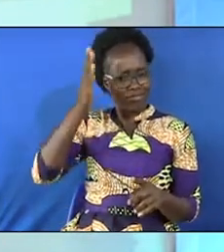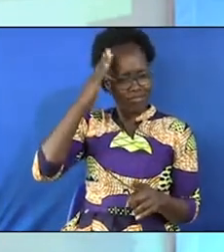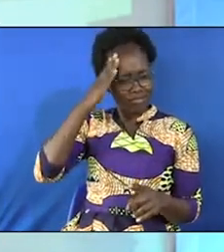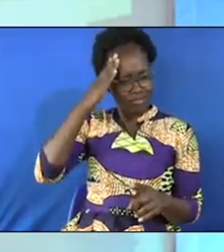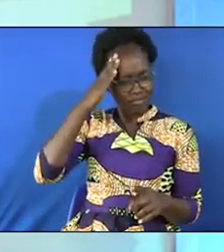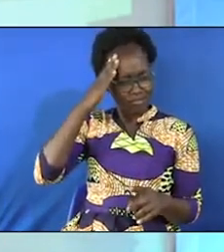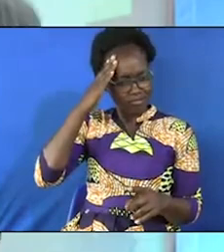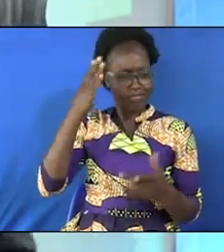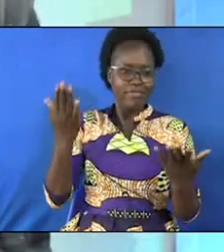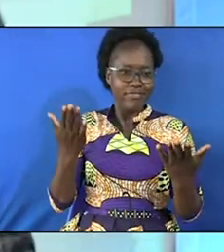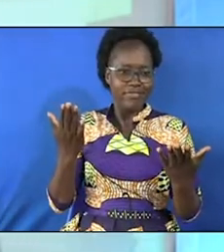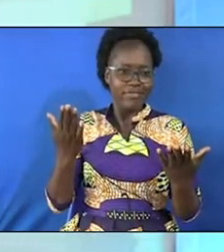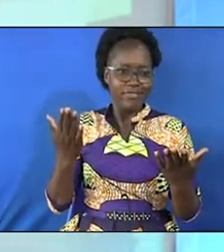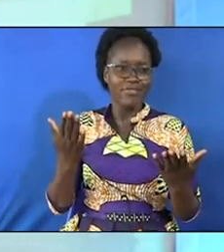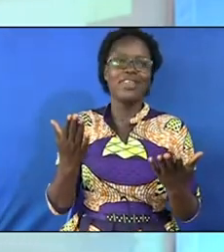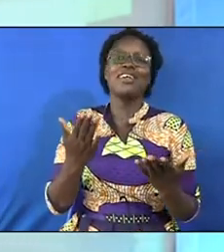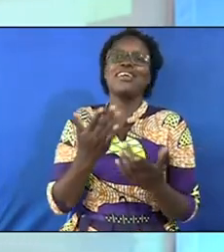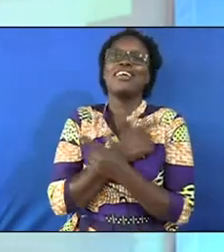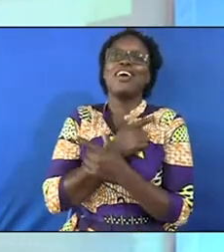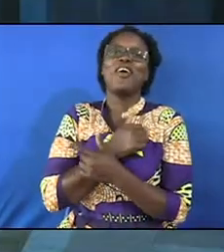what is in my word